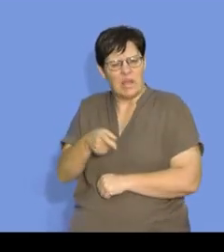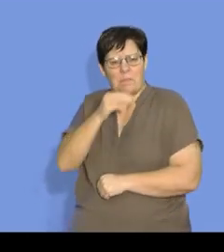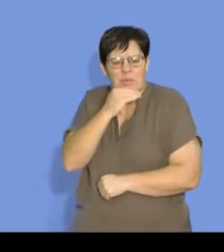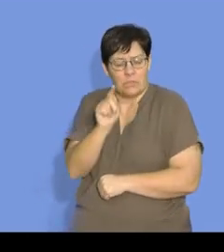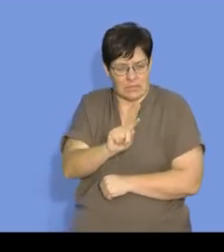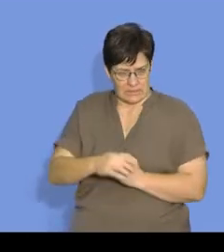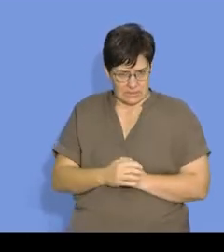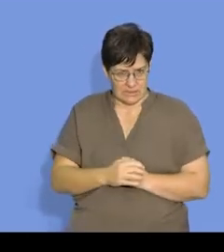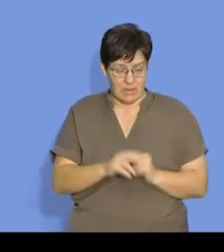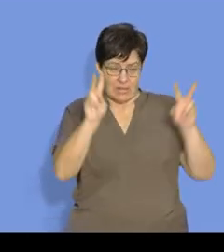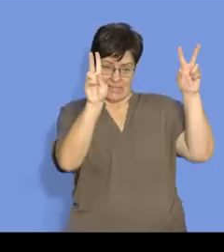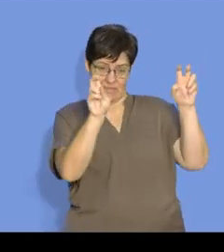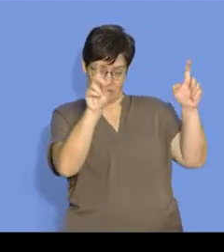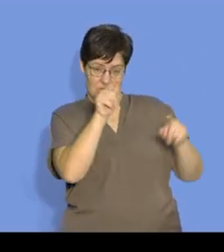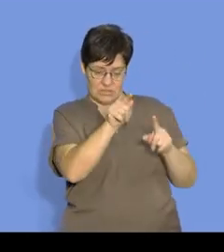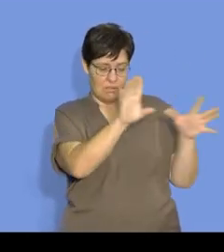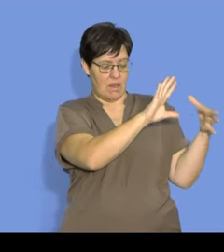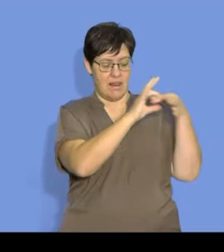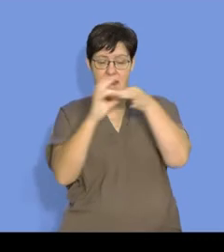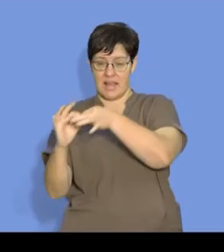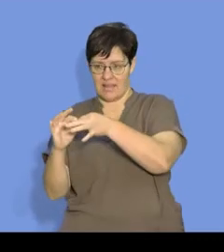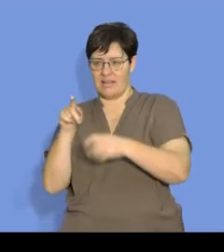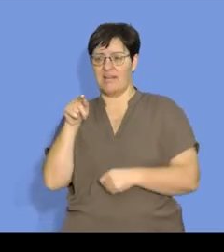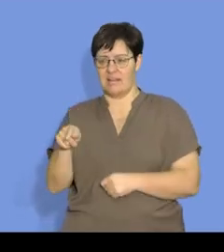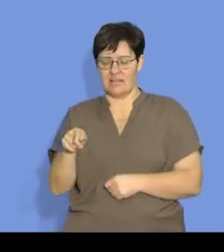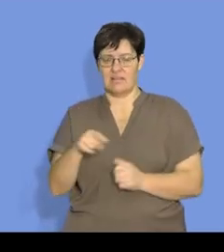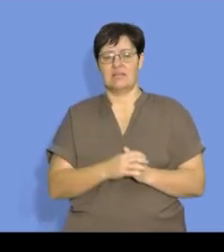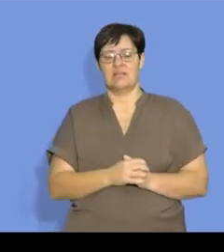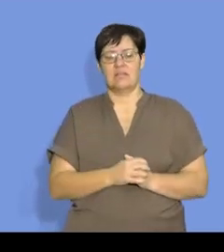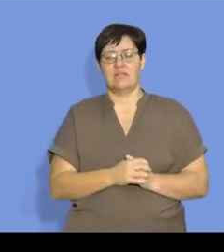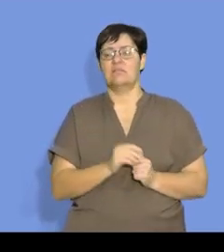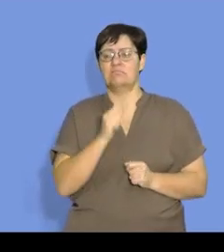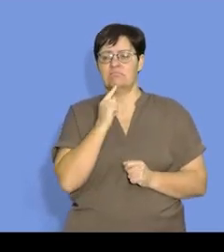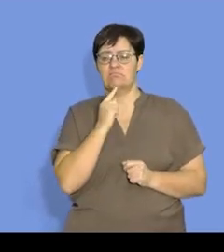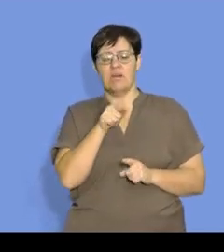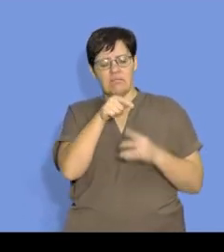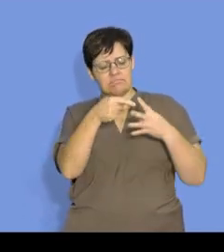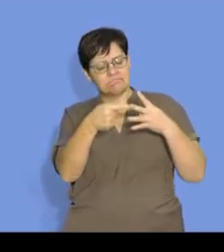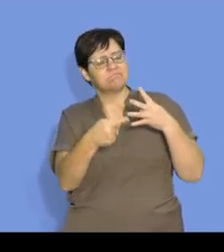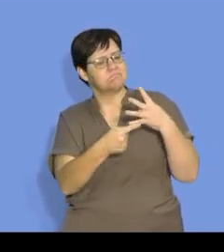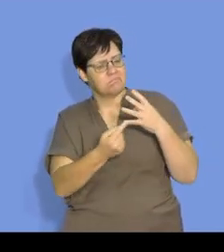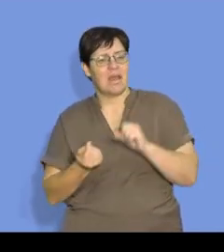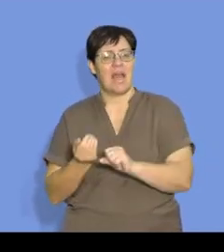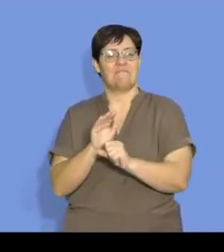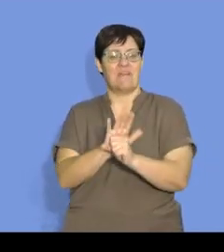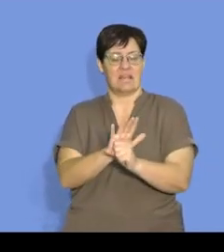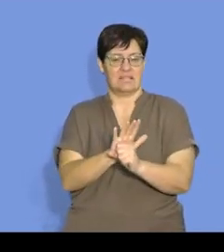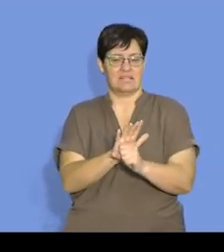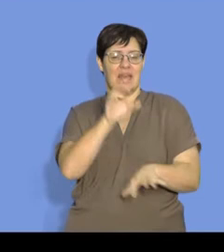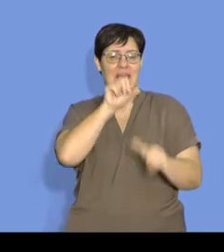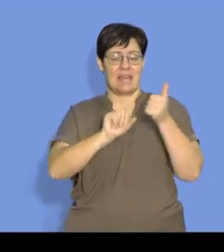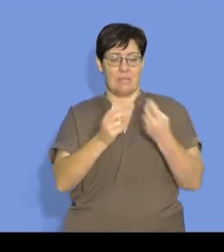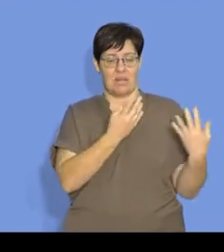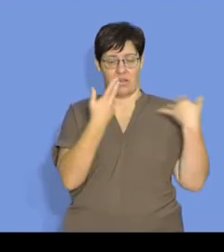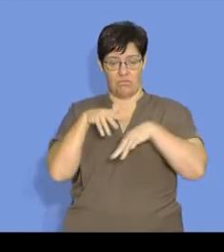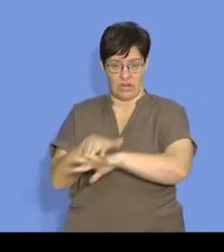link that definition of rate of reaction to the factors affecting the chemical reaction. Now